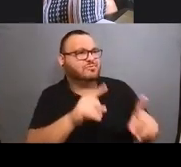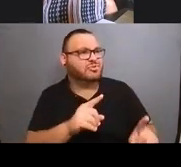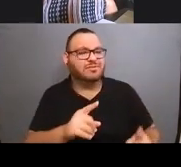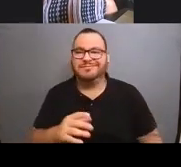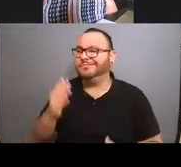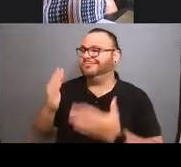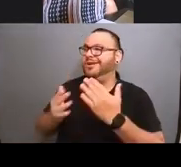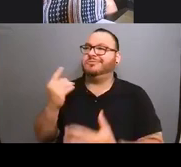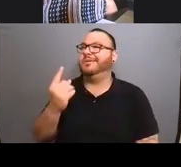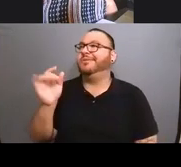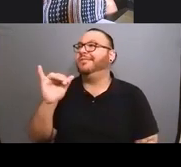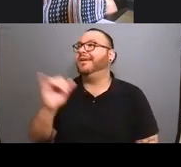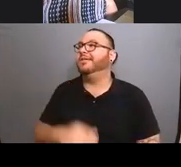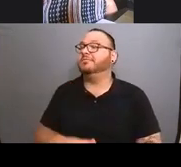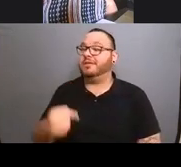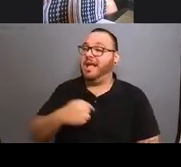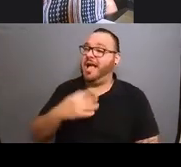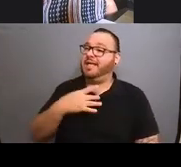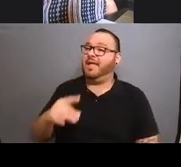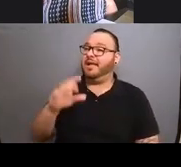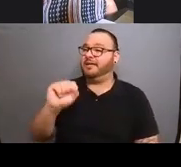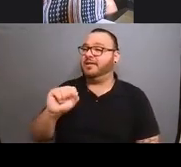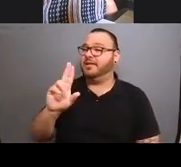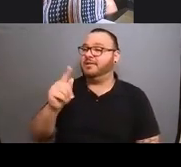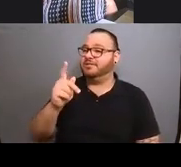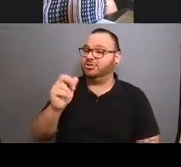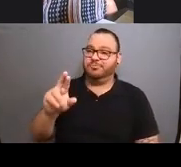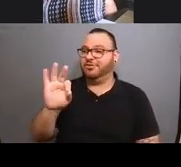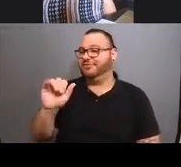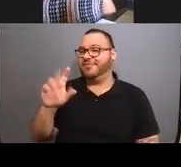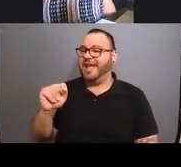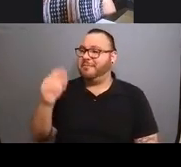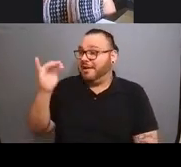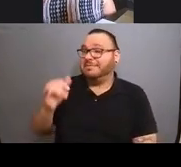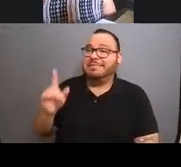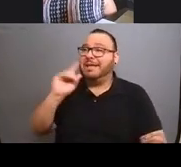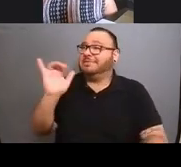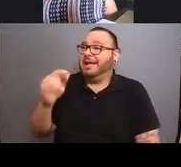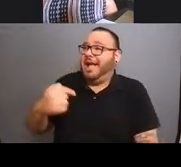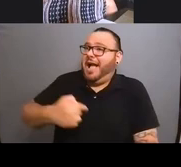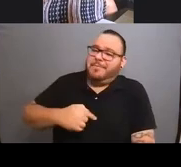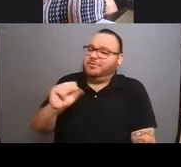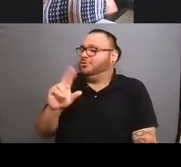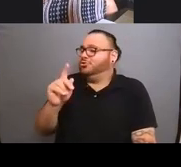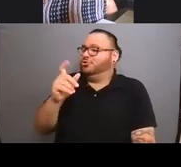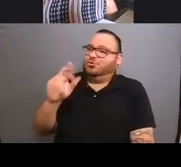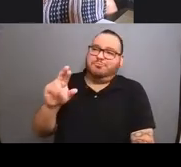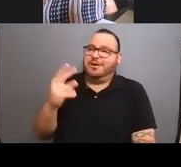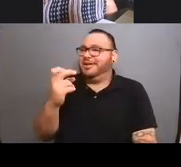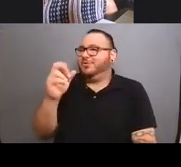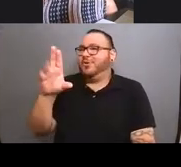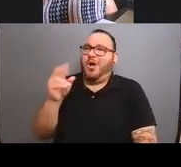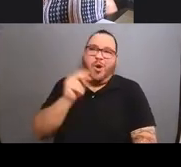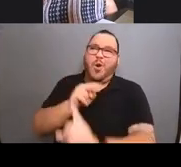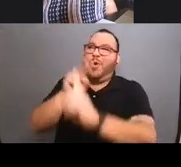something like, I like super fat because it sounds like I'm a superhero. That was exactly it. Yeah. Sounds like me.